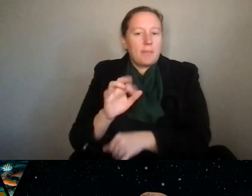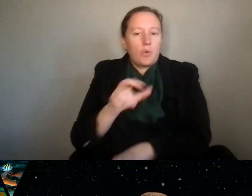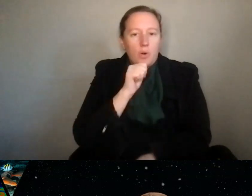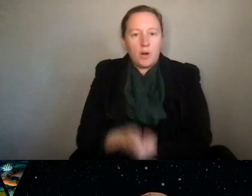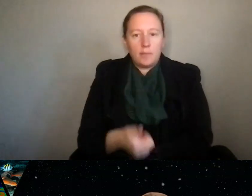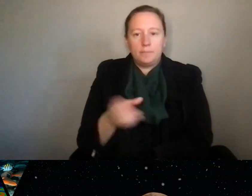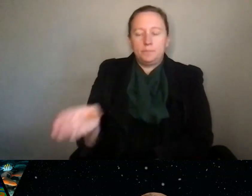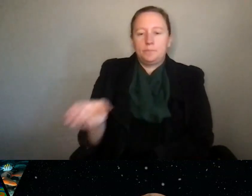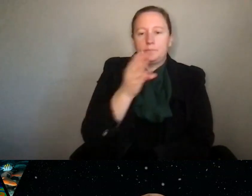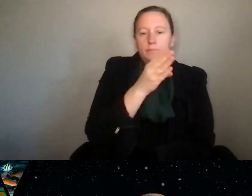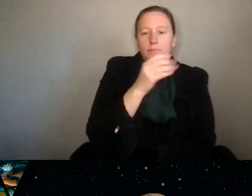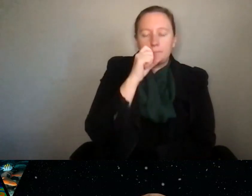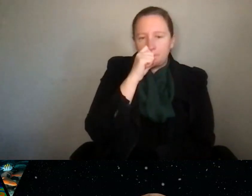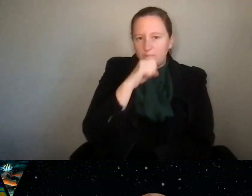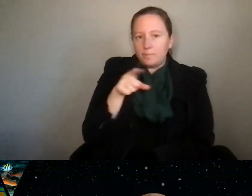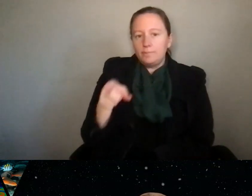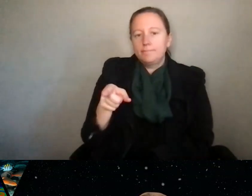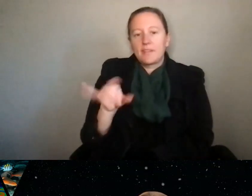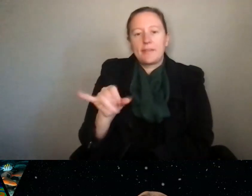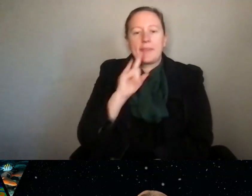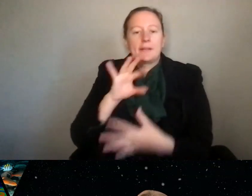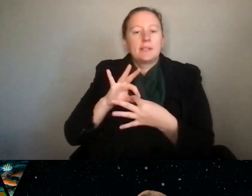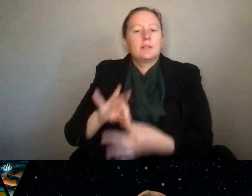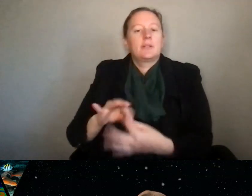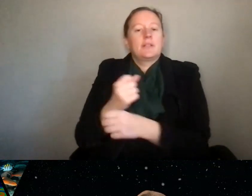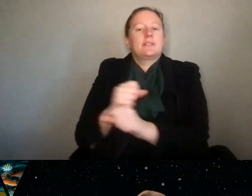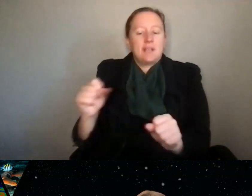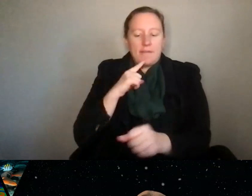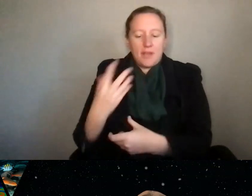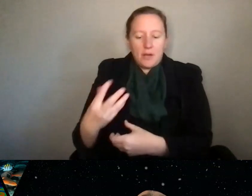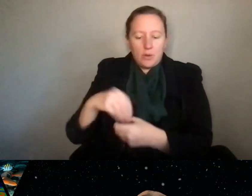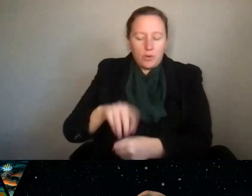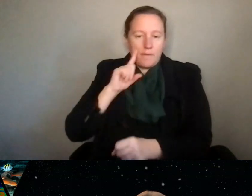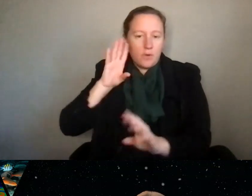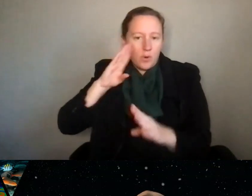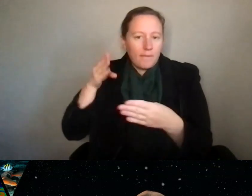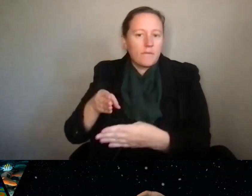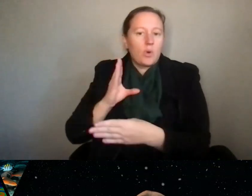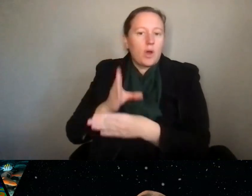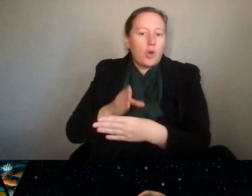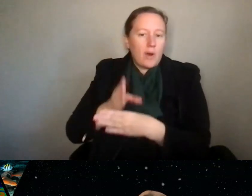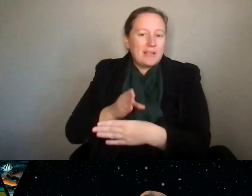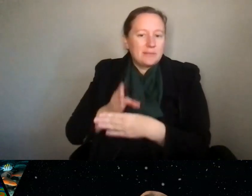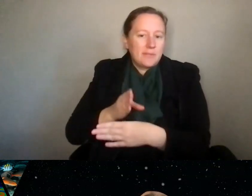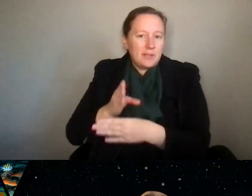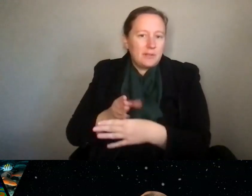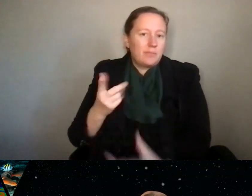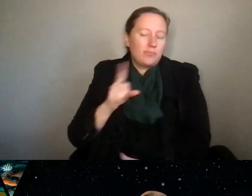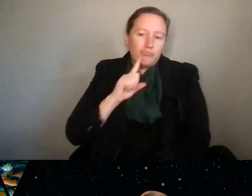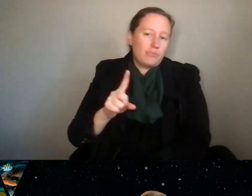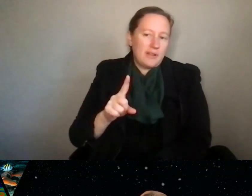And that really is about, it's a safe and inclusive plan that's focused on harassment, really, fundamentally.